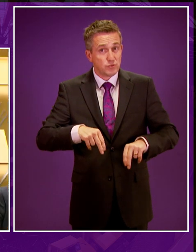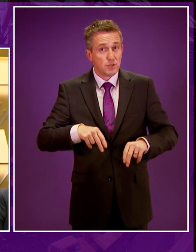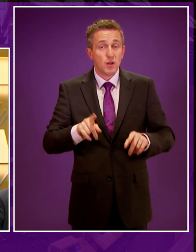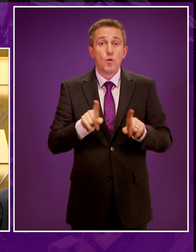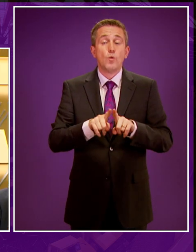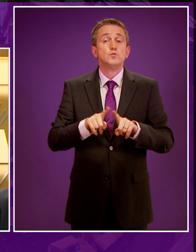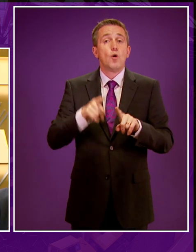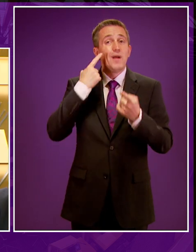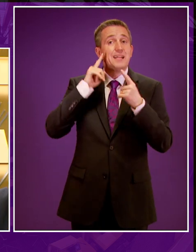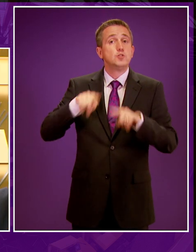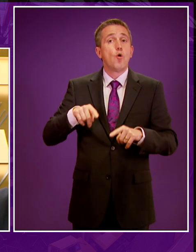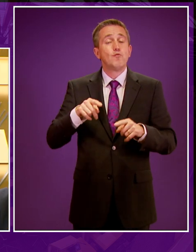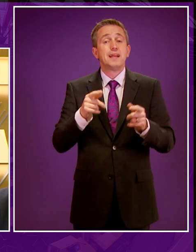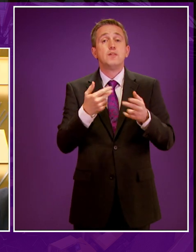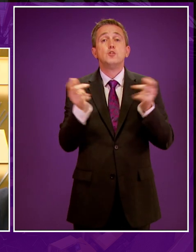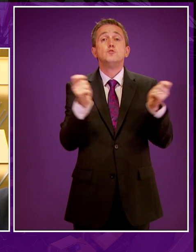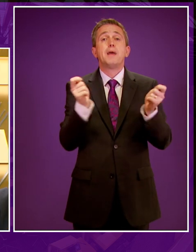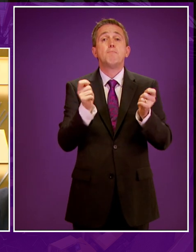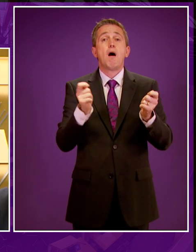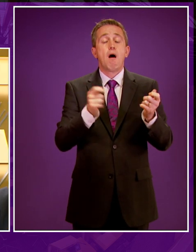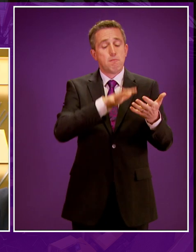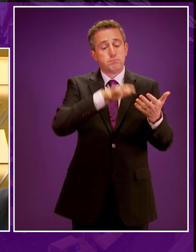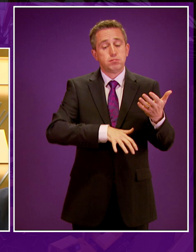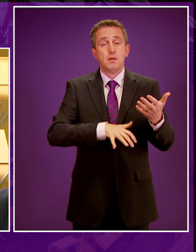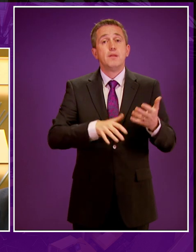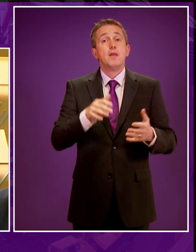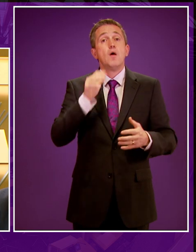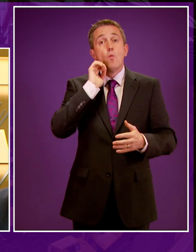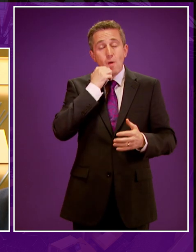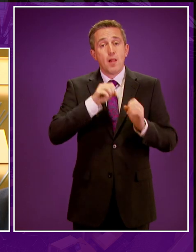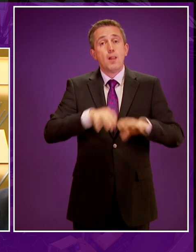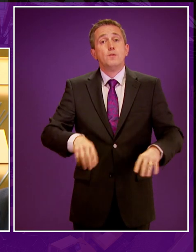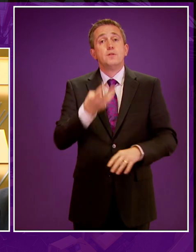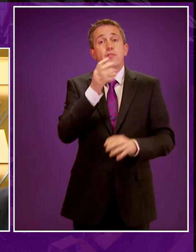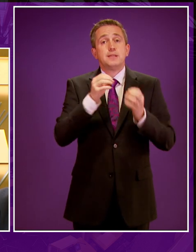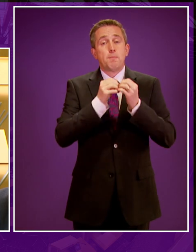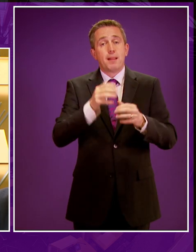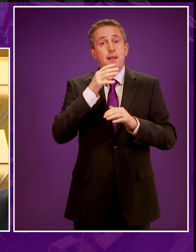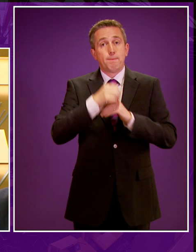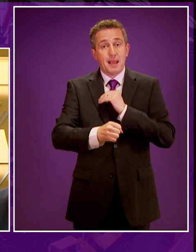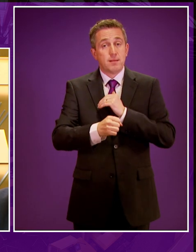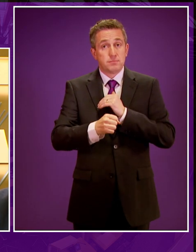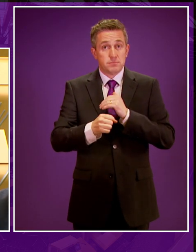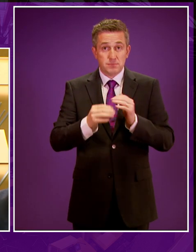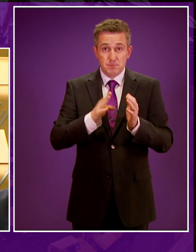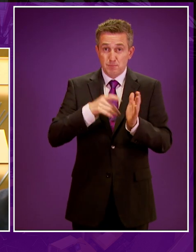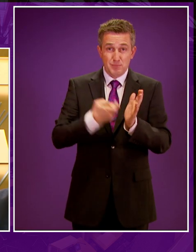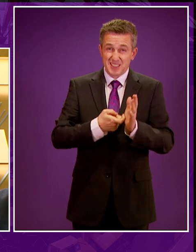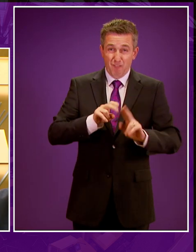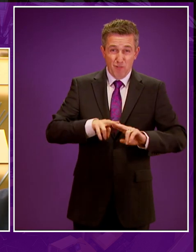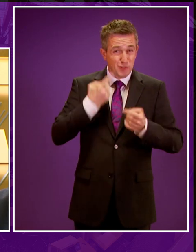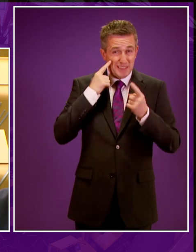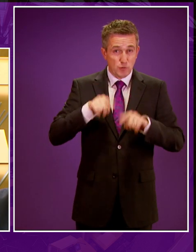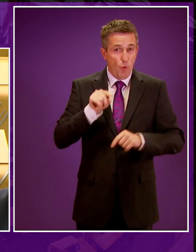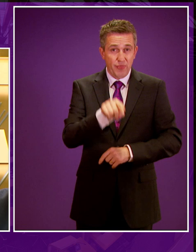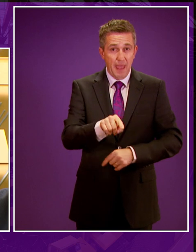ignoring the evidence in today's Herald, which suggests up to 30 billion of impact on the Scottish economy, totally ignored by the Conservatives in